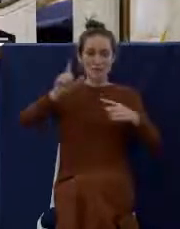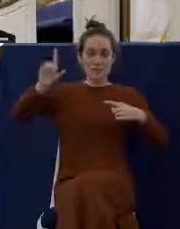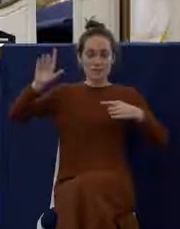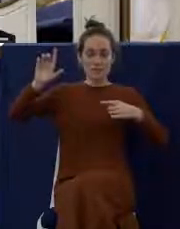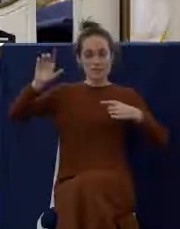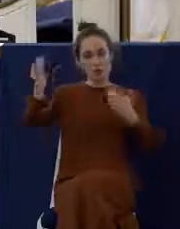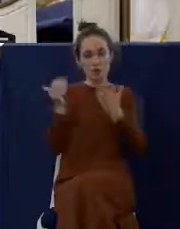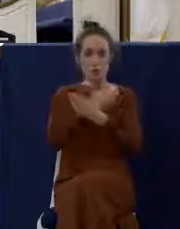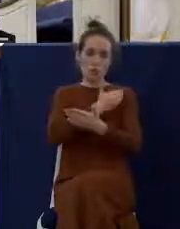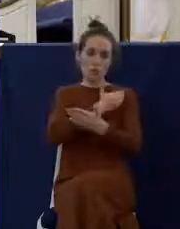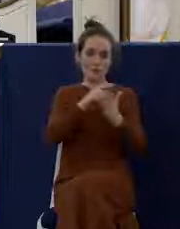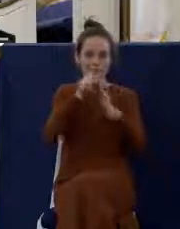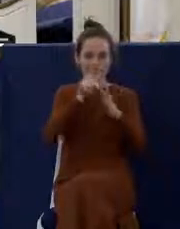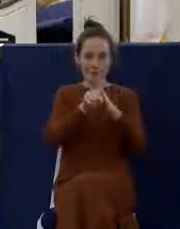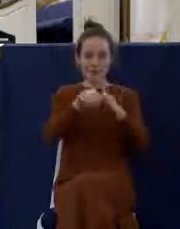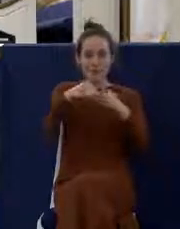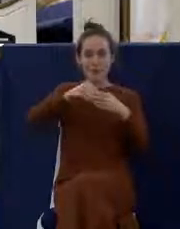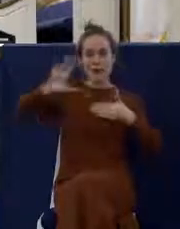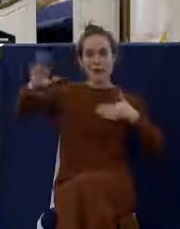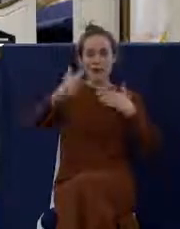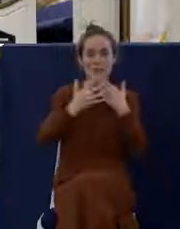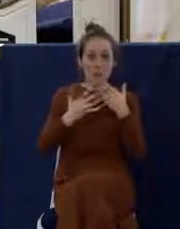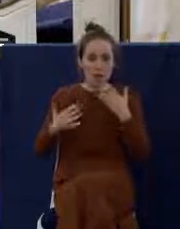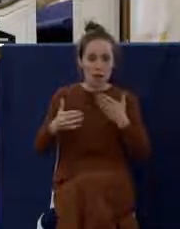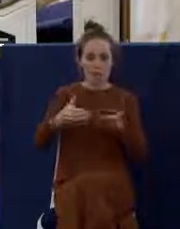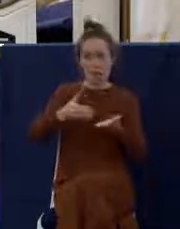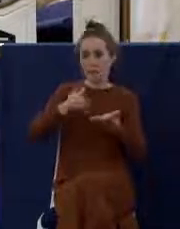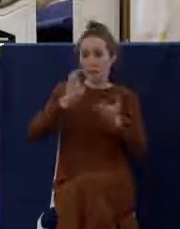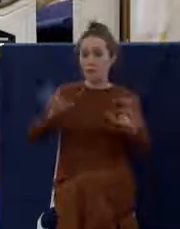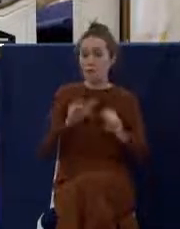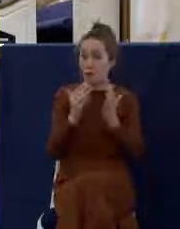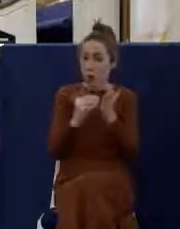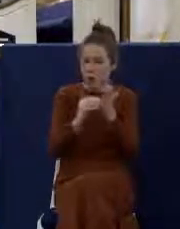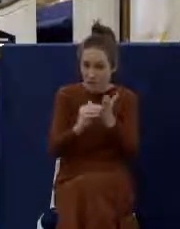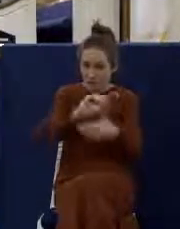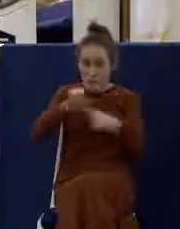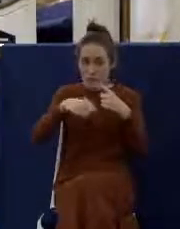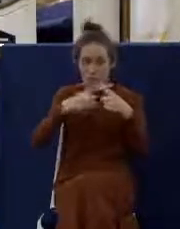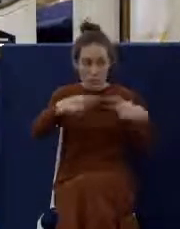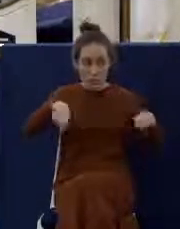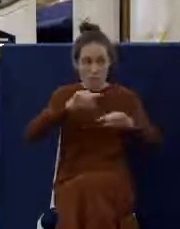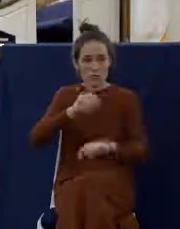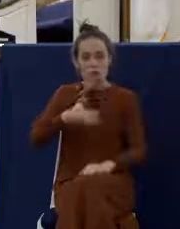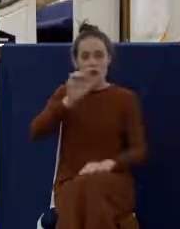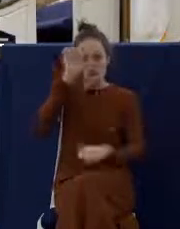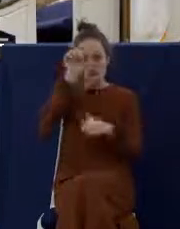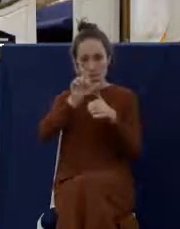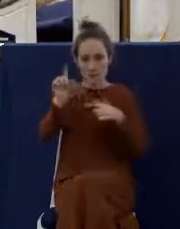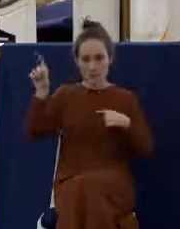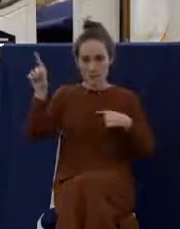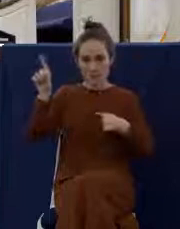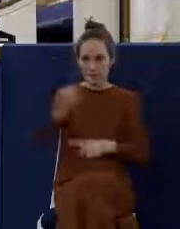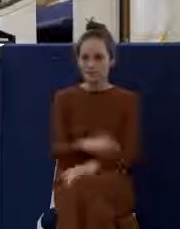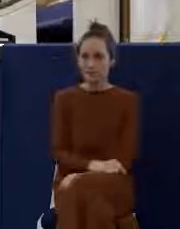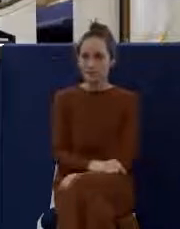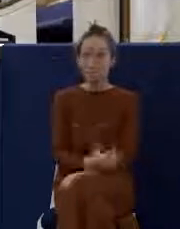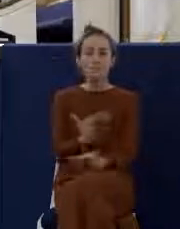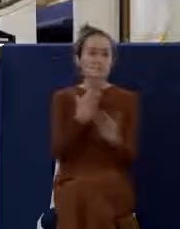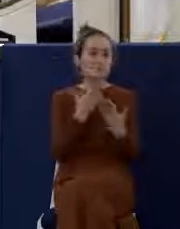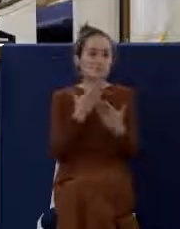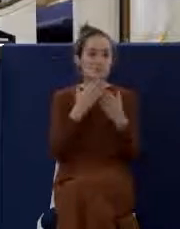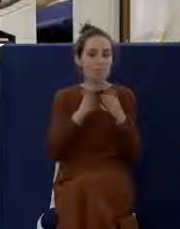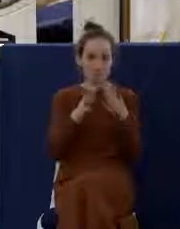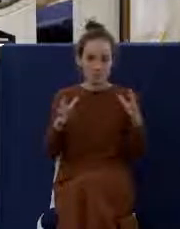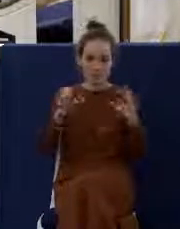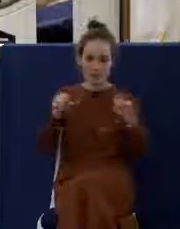blood. This do ye as ye drink it in remembrance of me. Thank you so